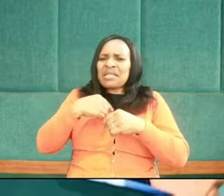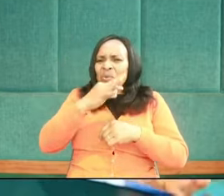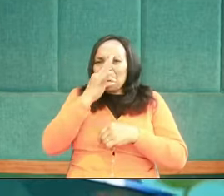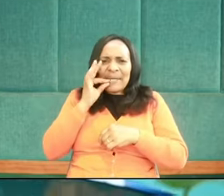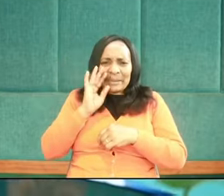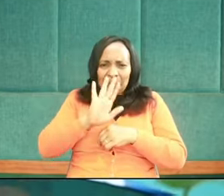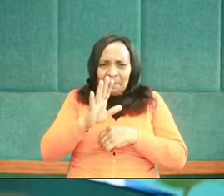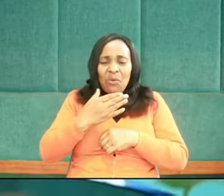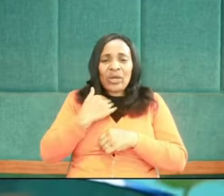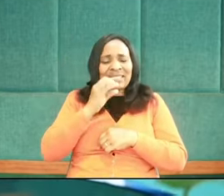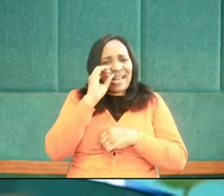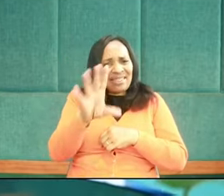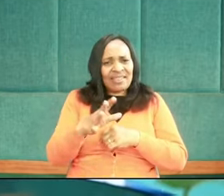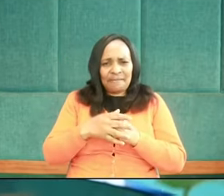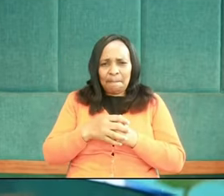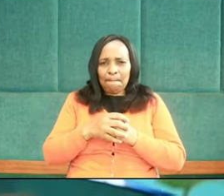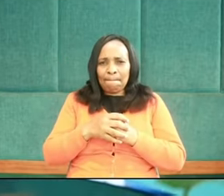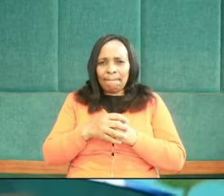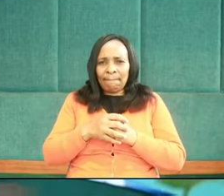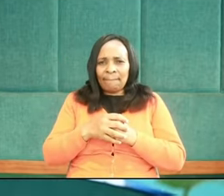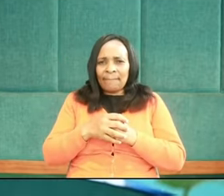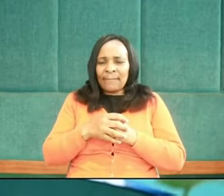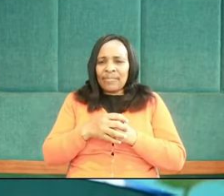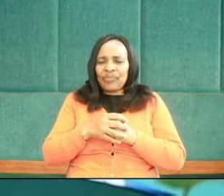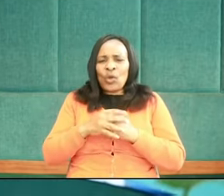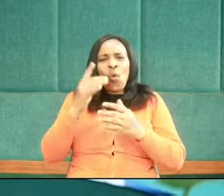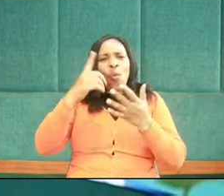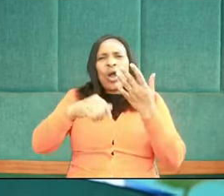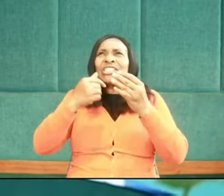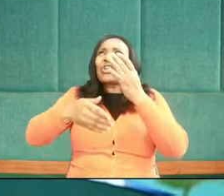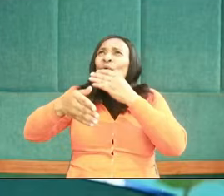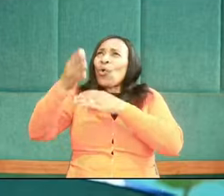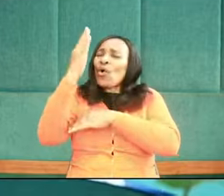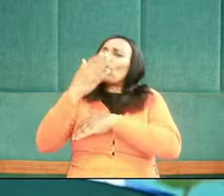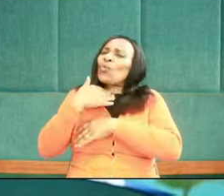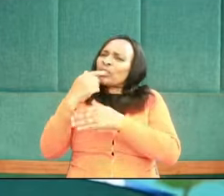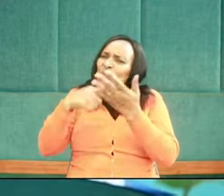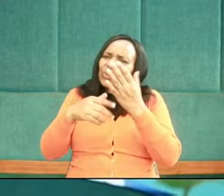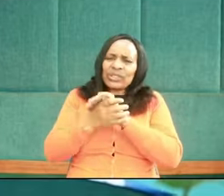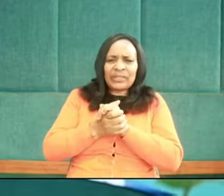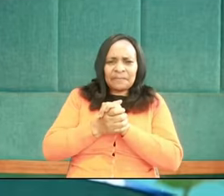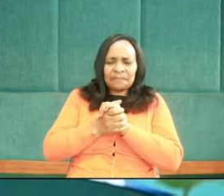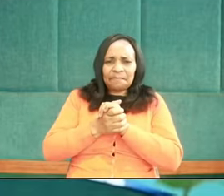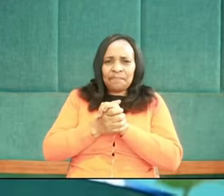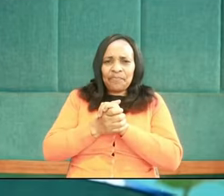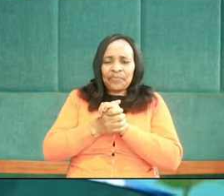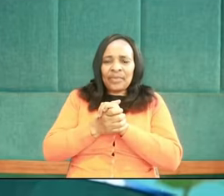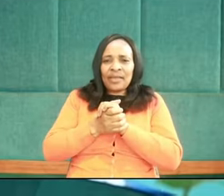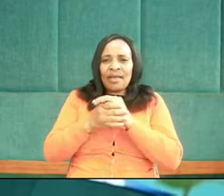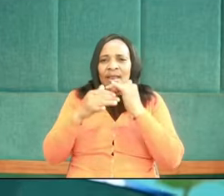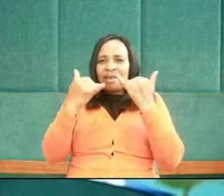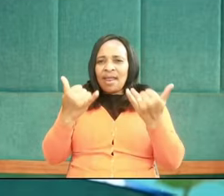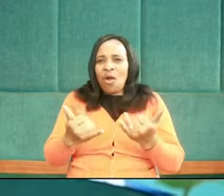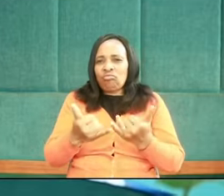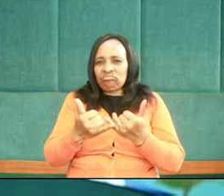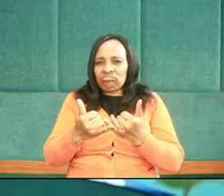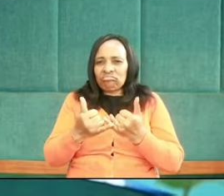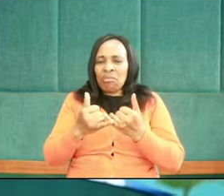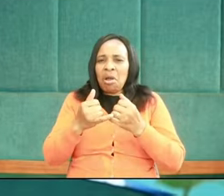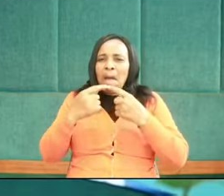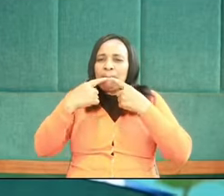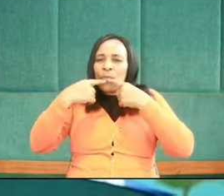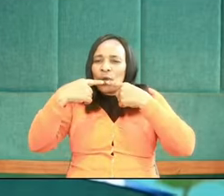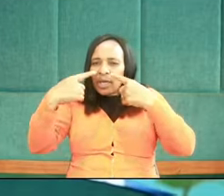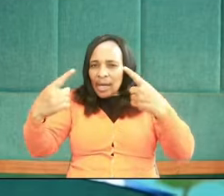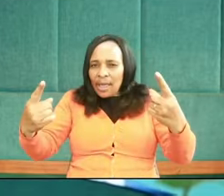I don't need your fast. So what does God want? He gives the proclaimed path. He has